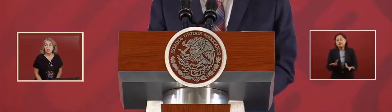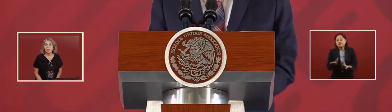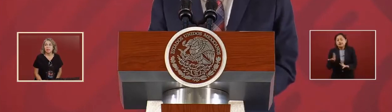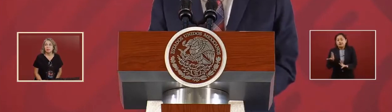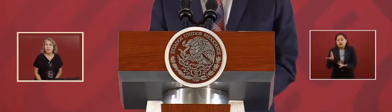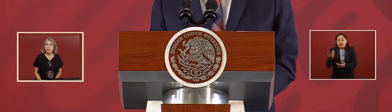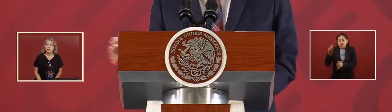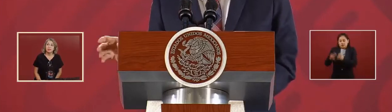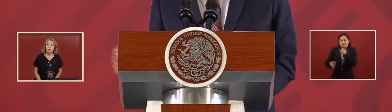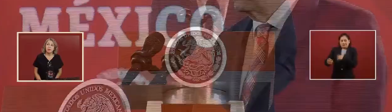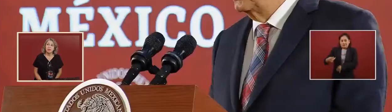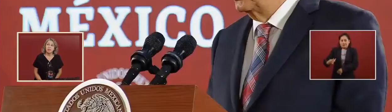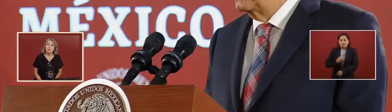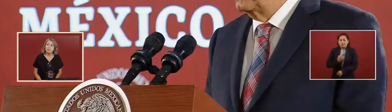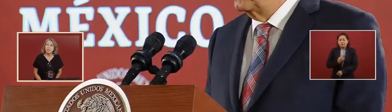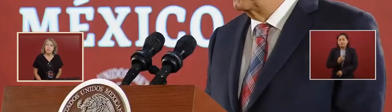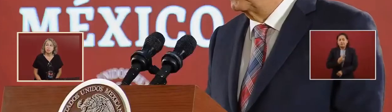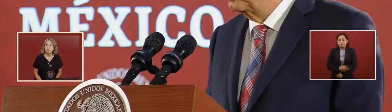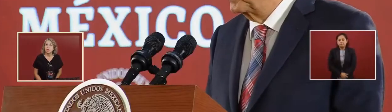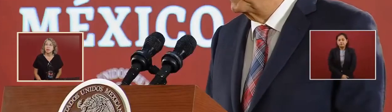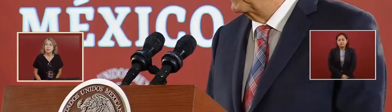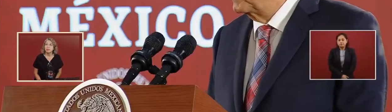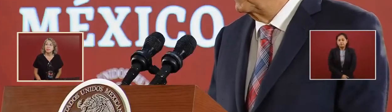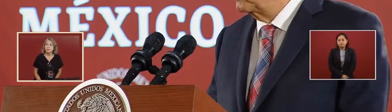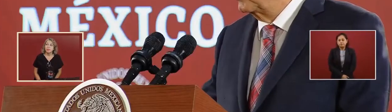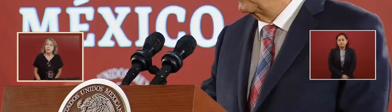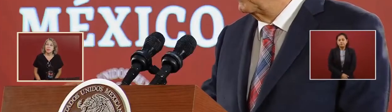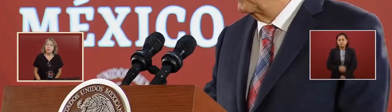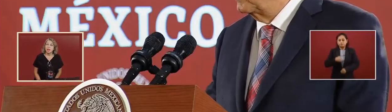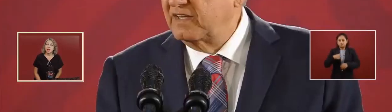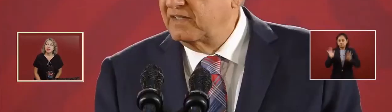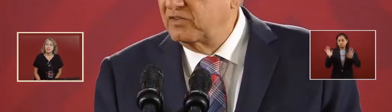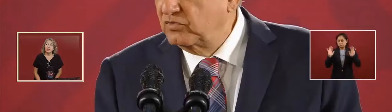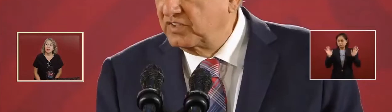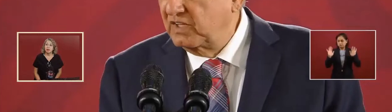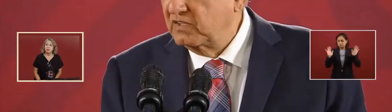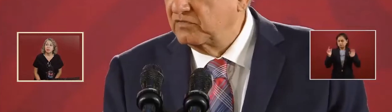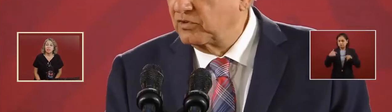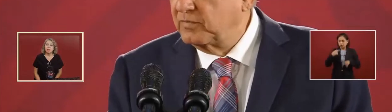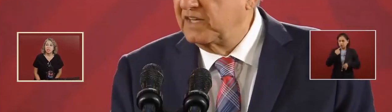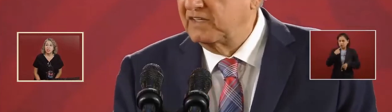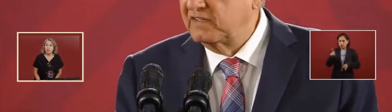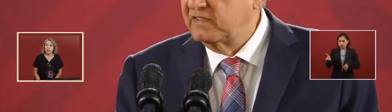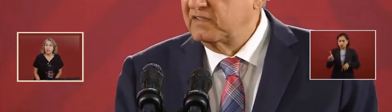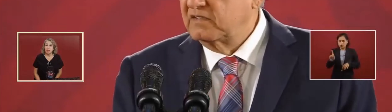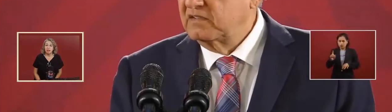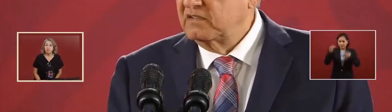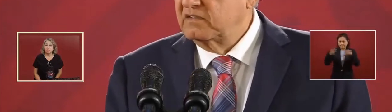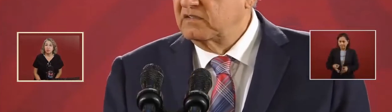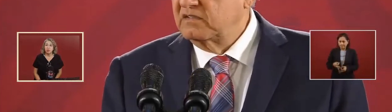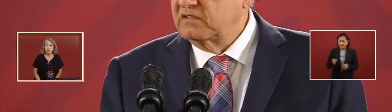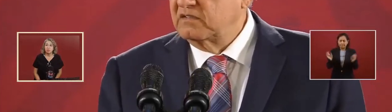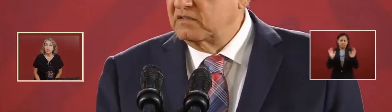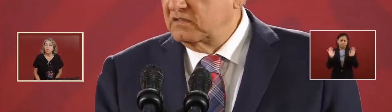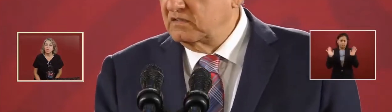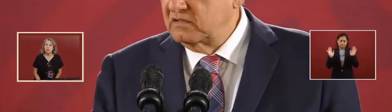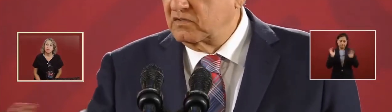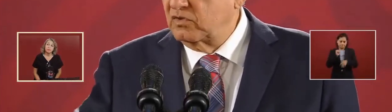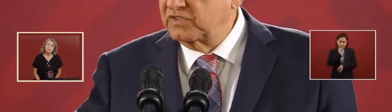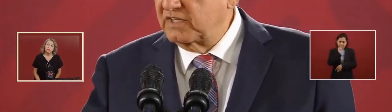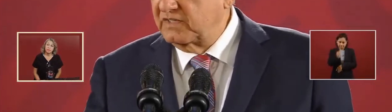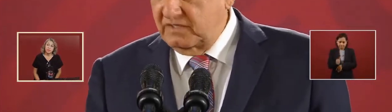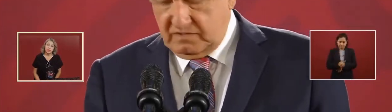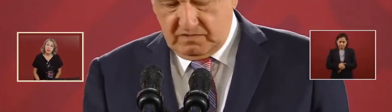last part? I did not present any formal complaint against